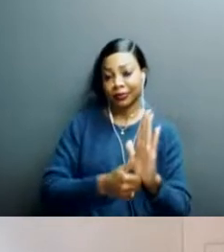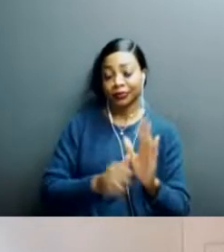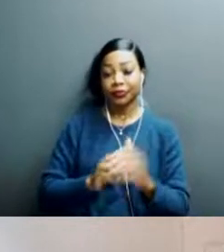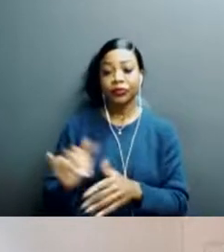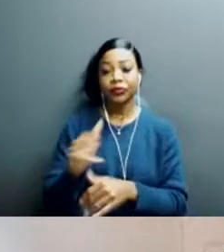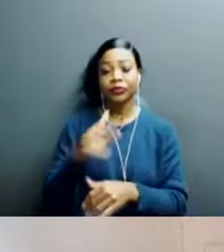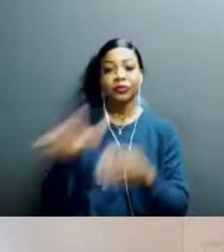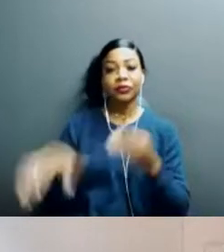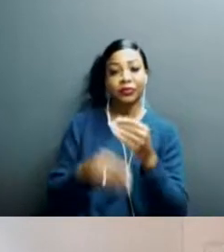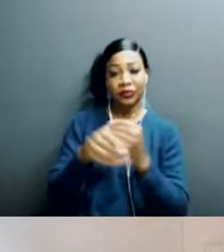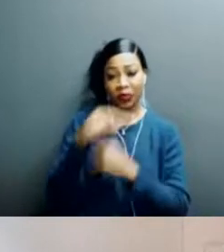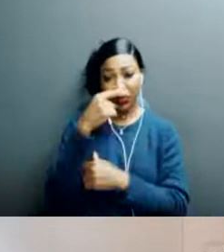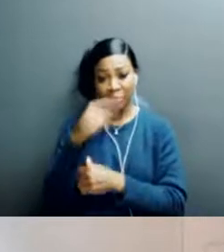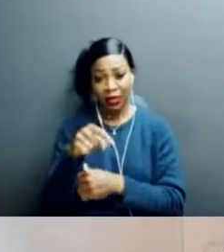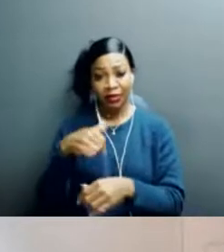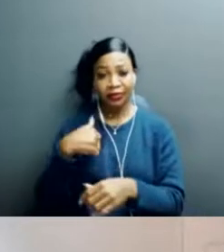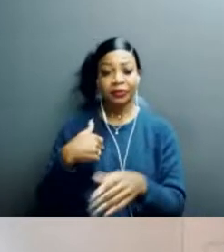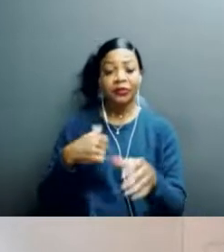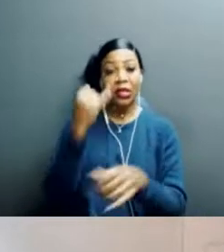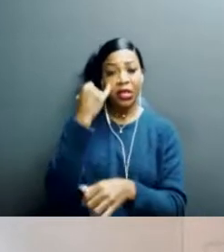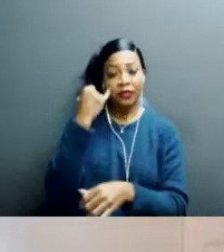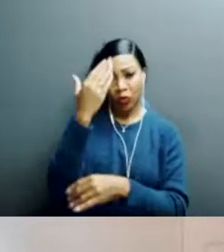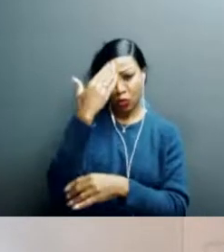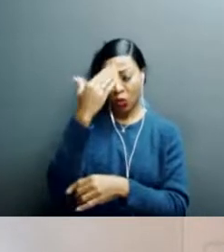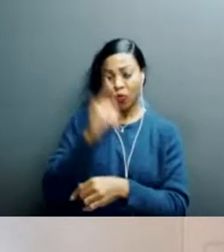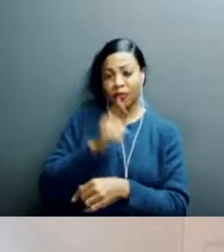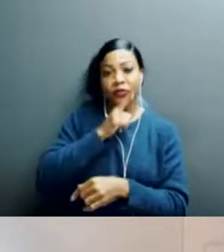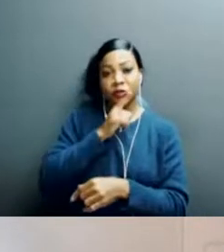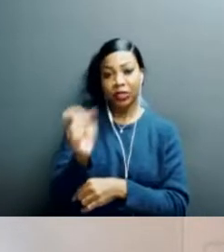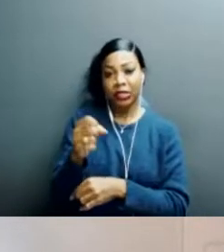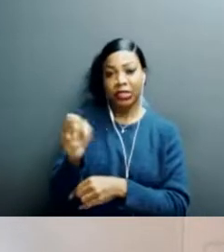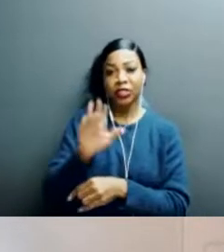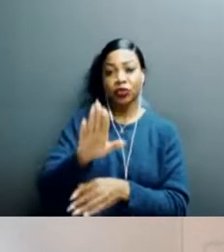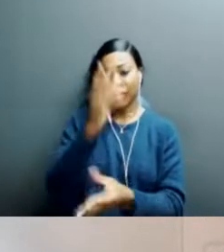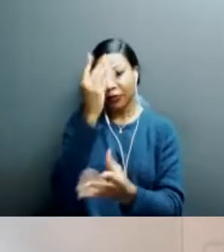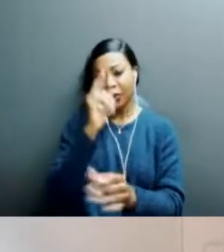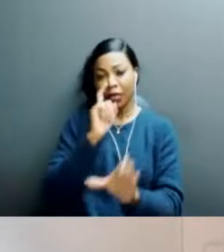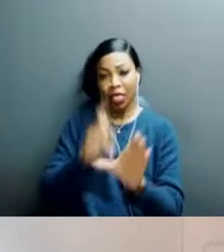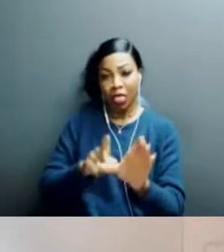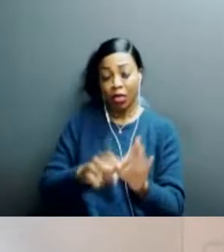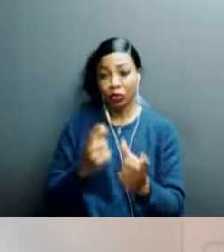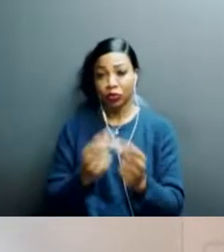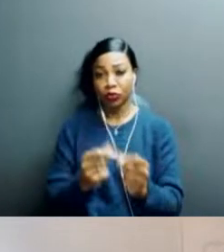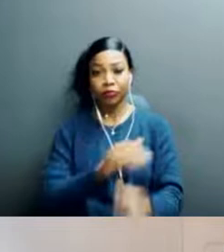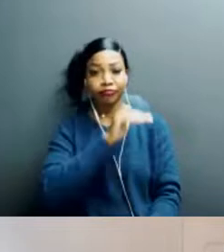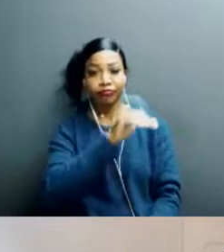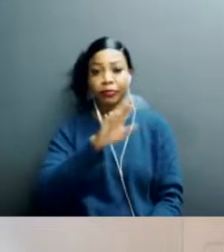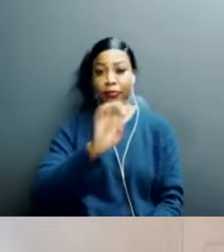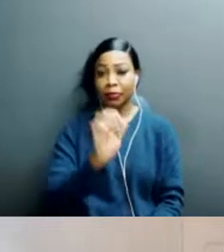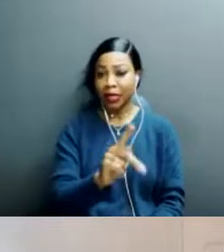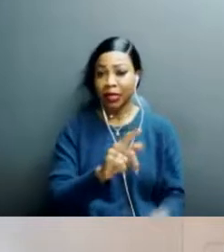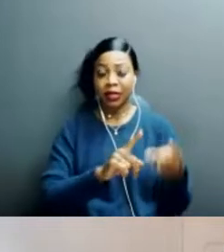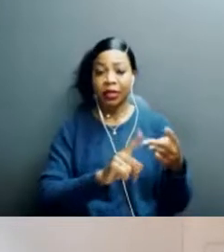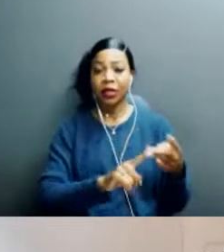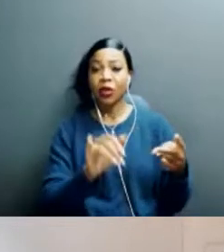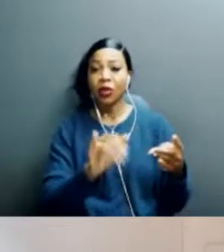as well, if you know for sure that your information's been compromised, something else you're going to want to do is talk to your bank. Uh, you're also going to want to set up